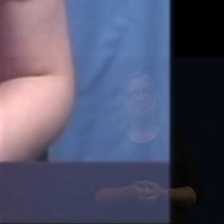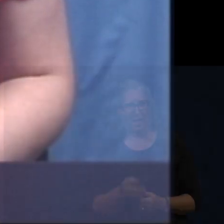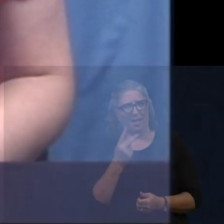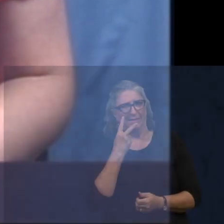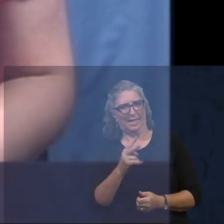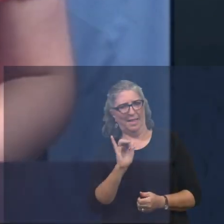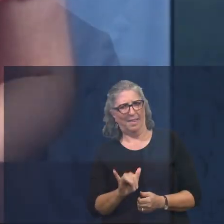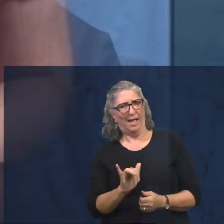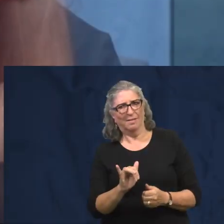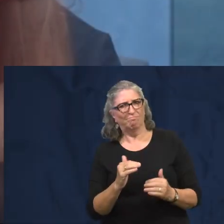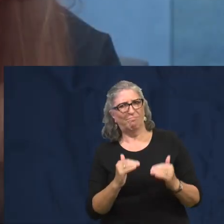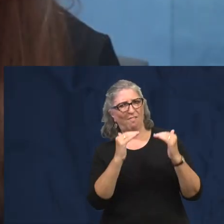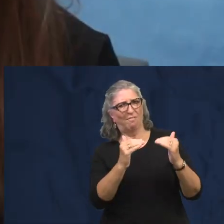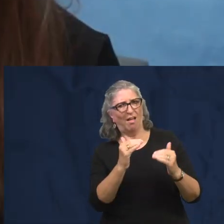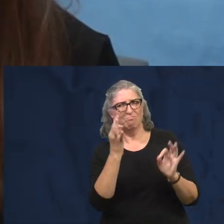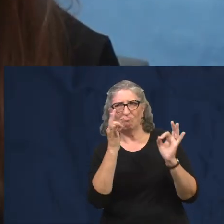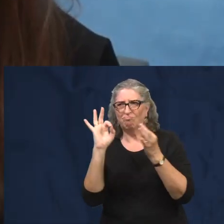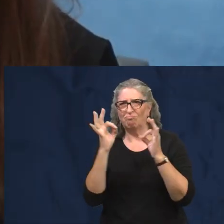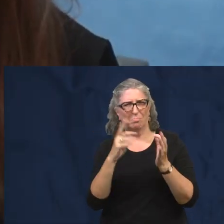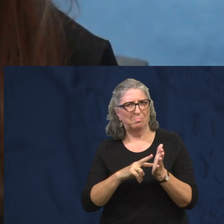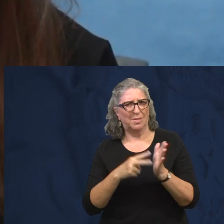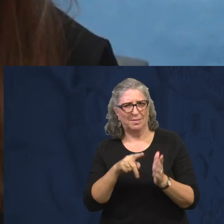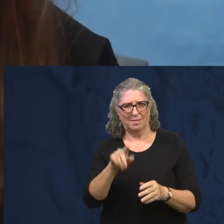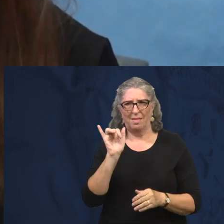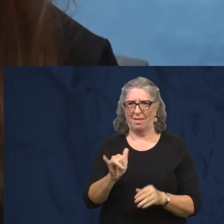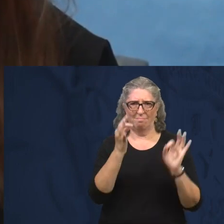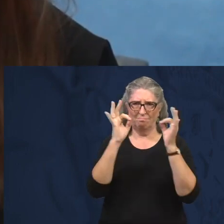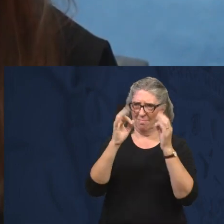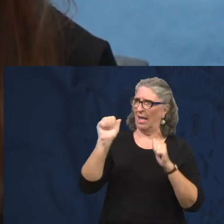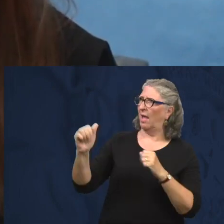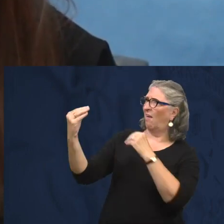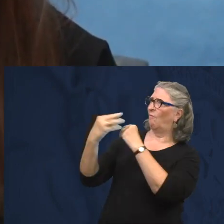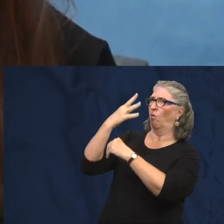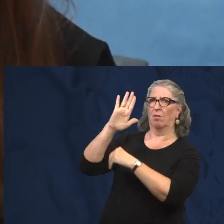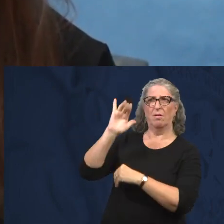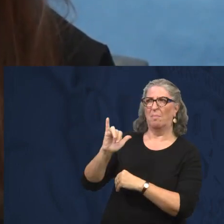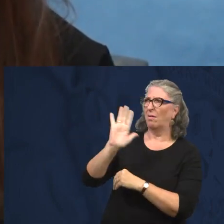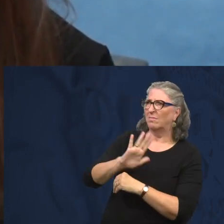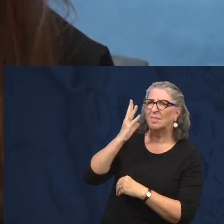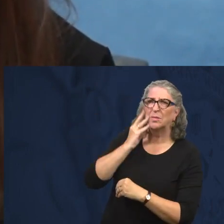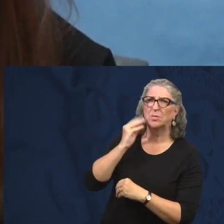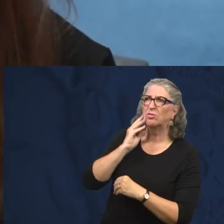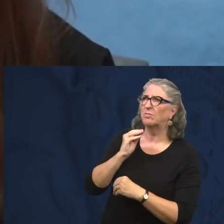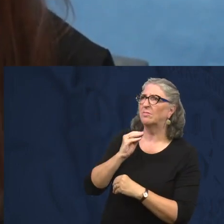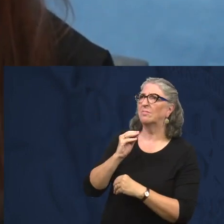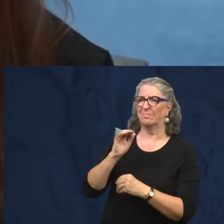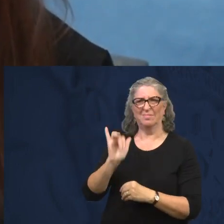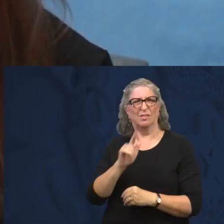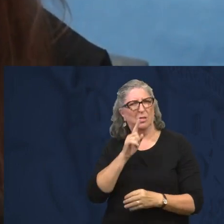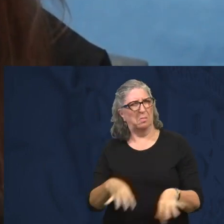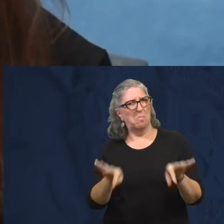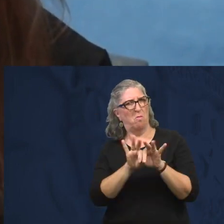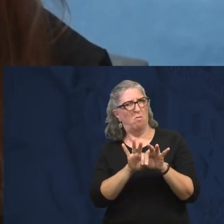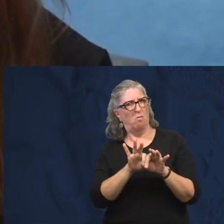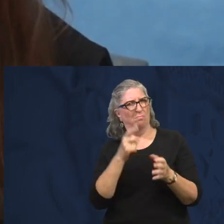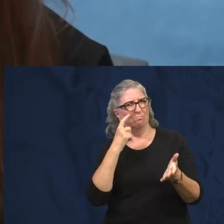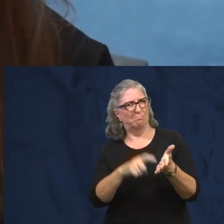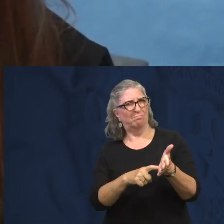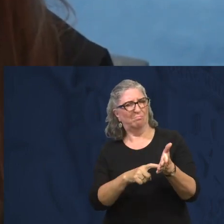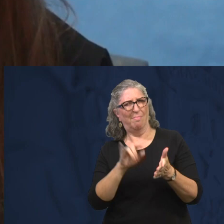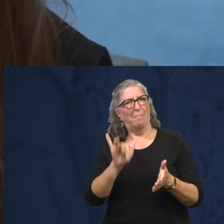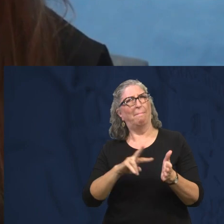information. The finding that this infant behavior can be shaped through experience is a significant observation.